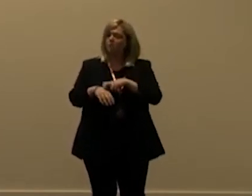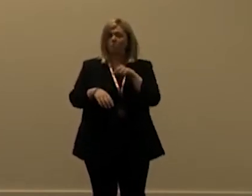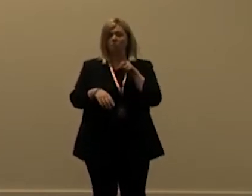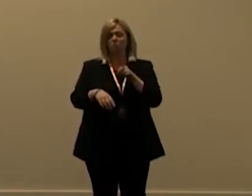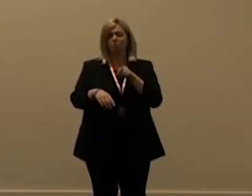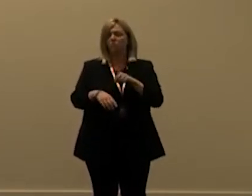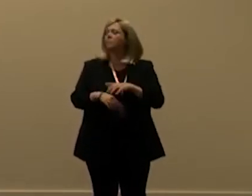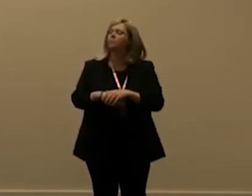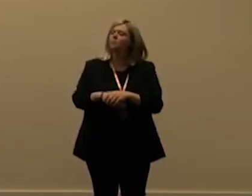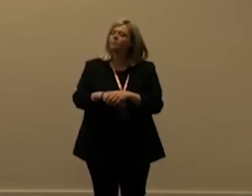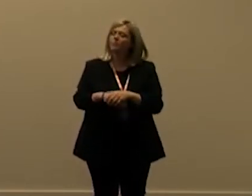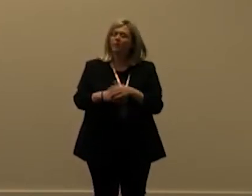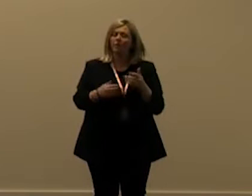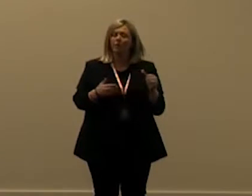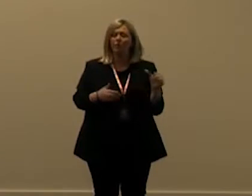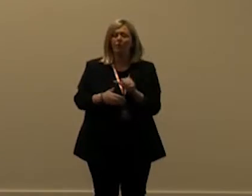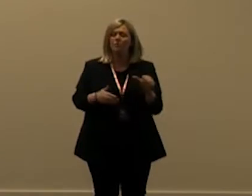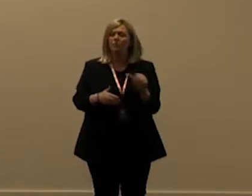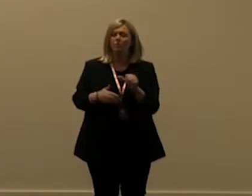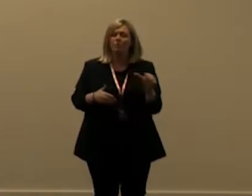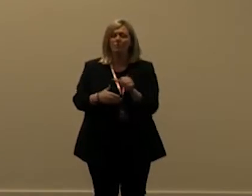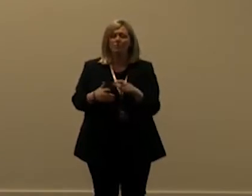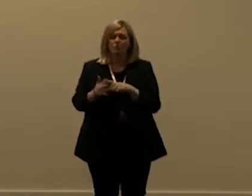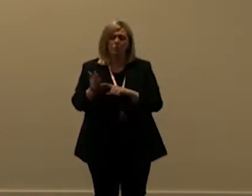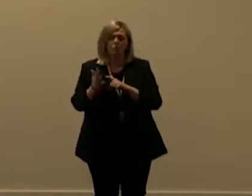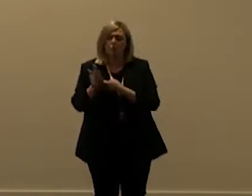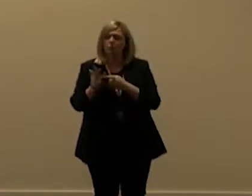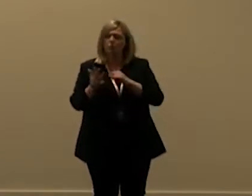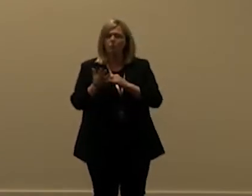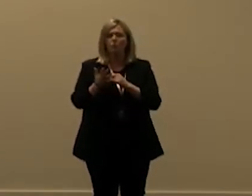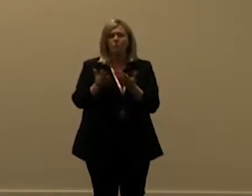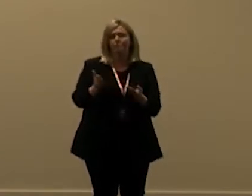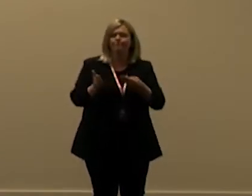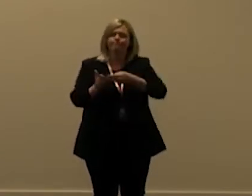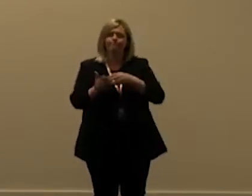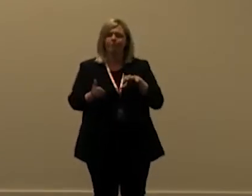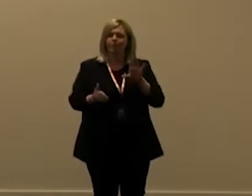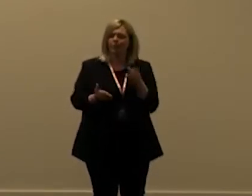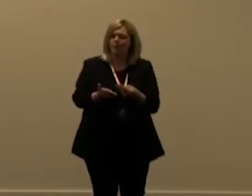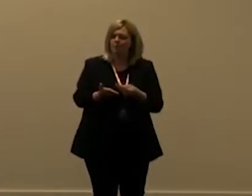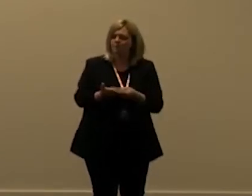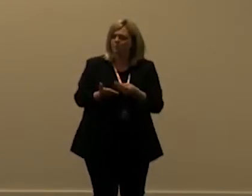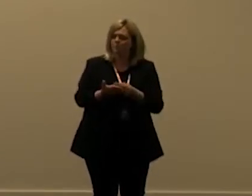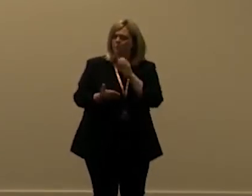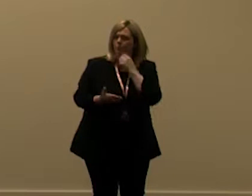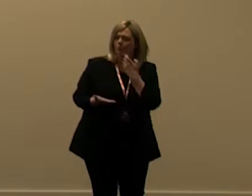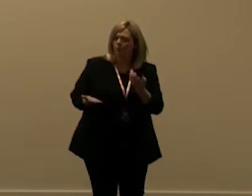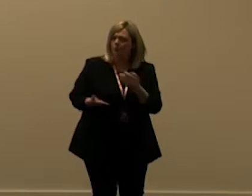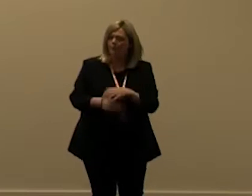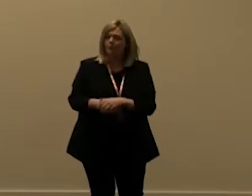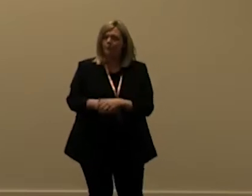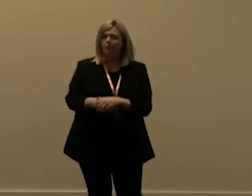going to have tens of thousands of euros of additional licensing costs based on this so it's uh